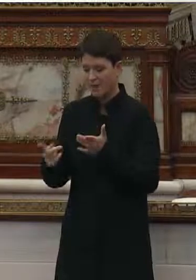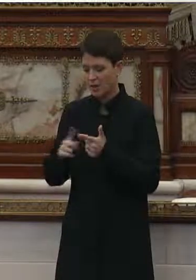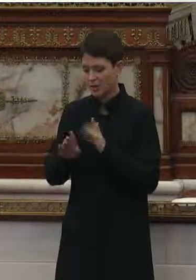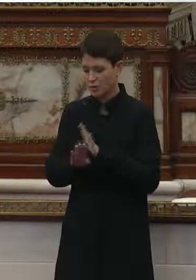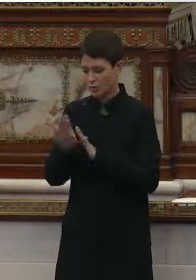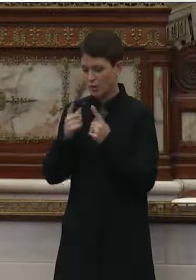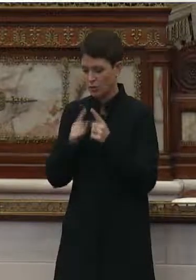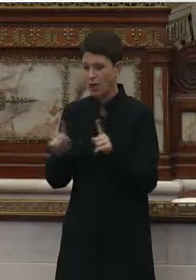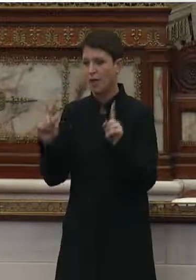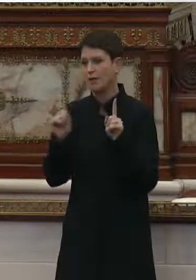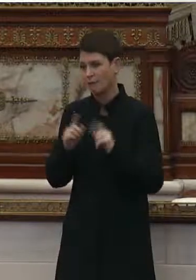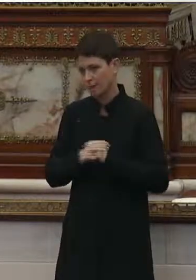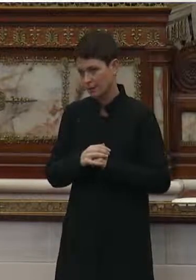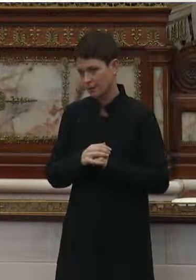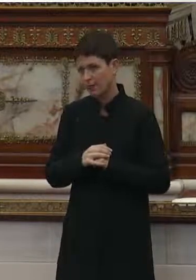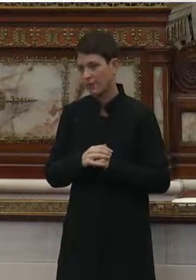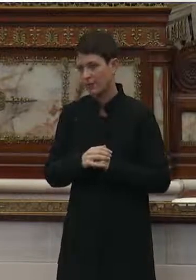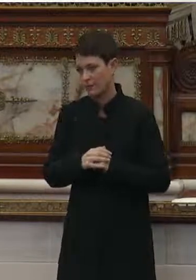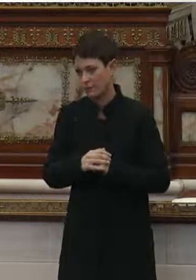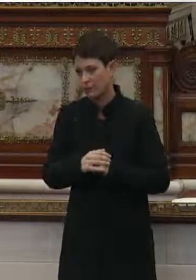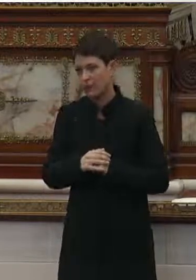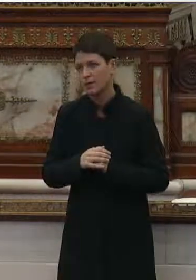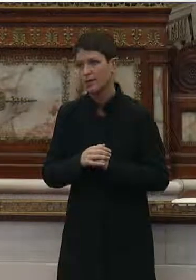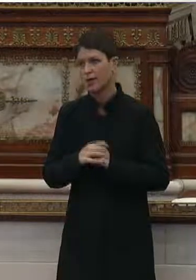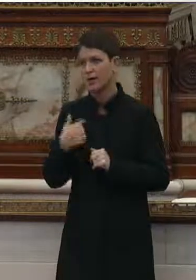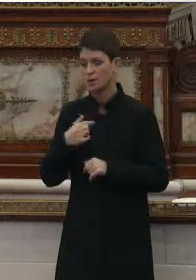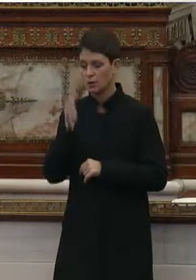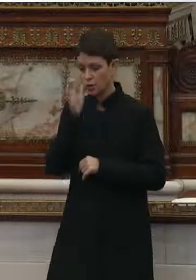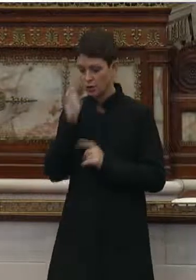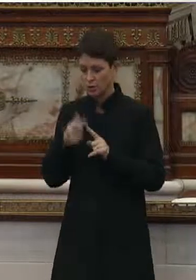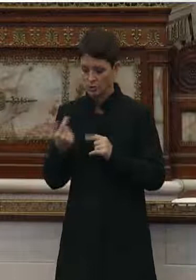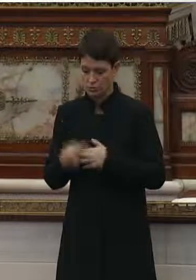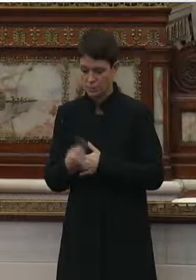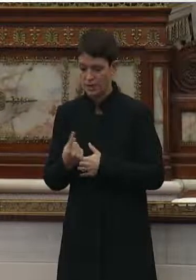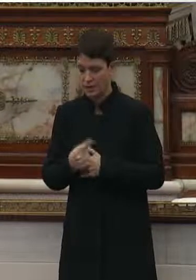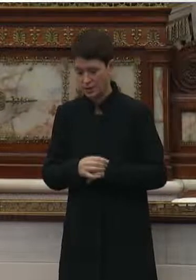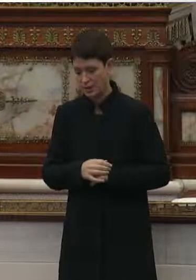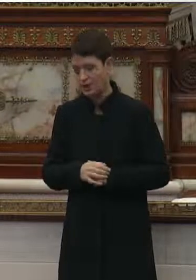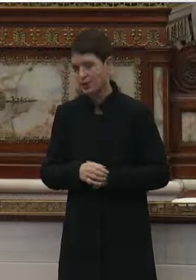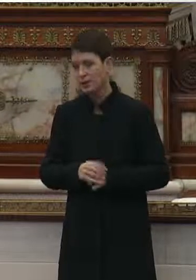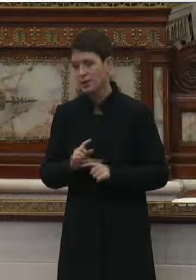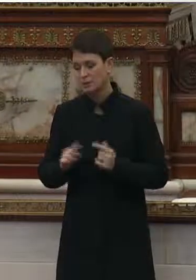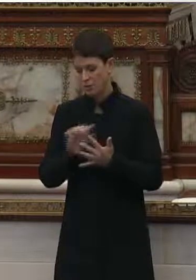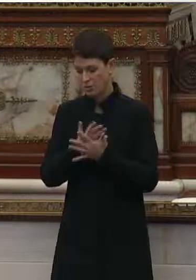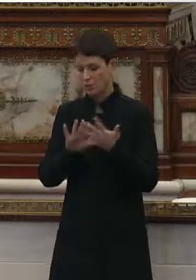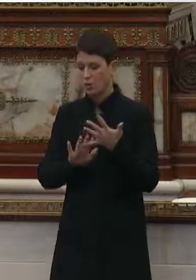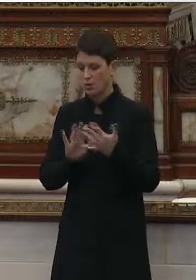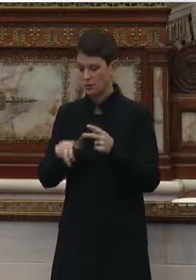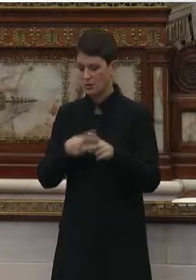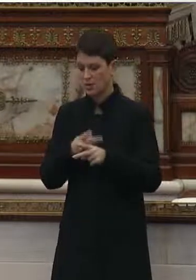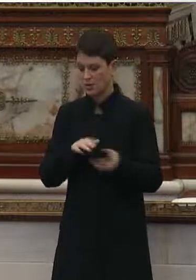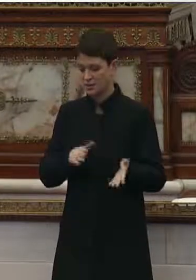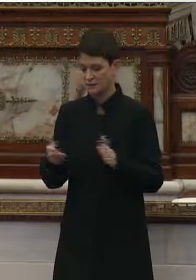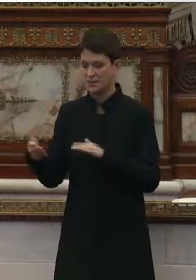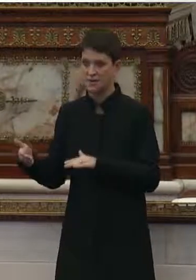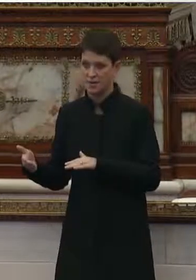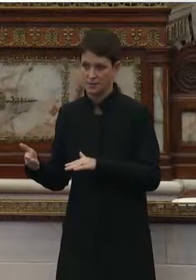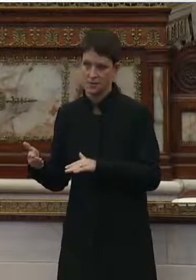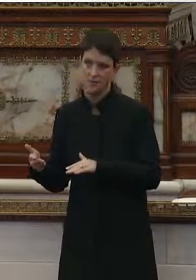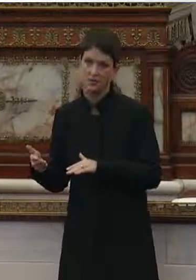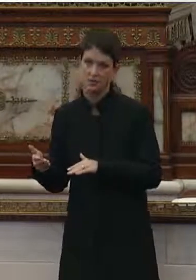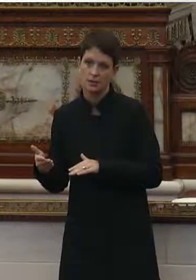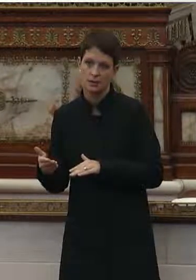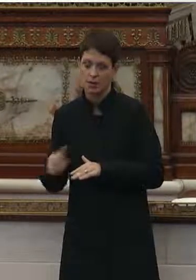as we've heard about today as well. But unfortunately, these types of deaths are not